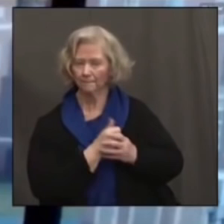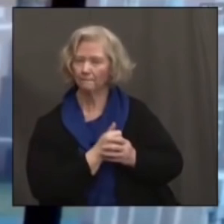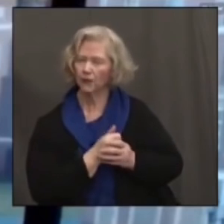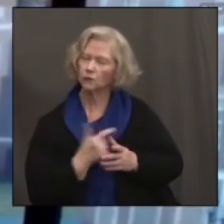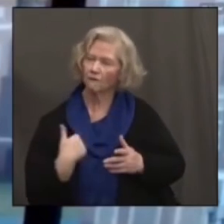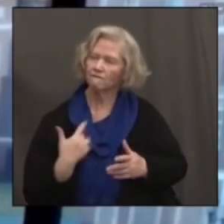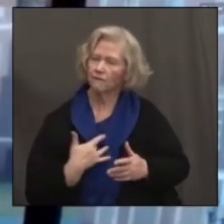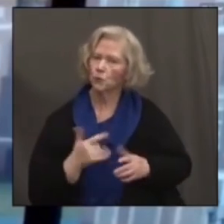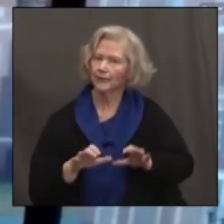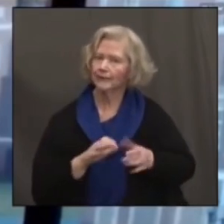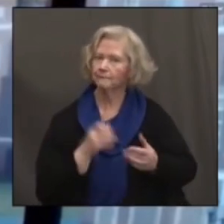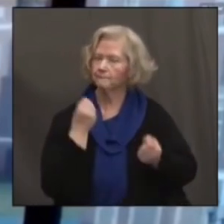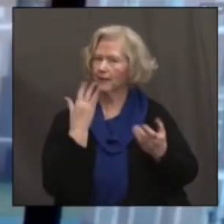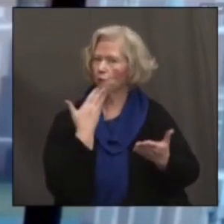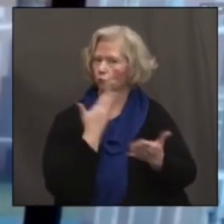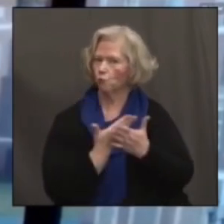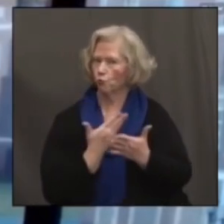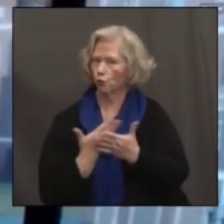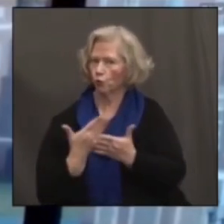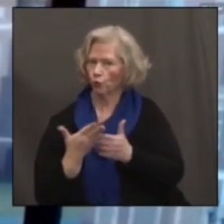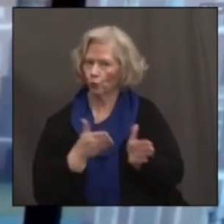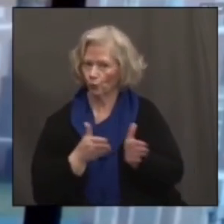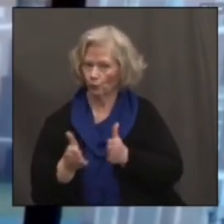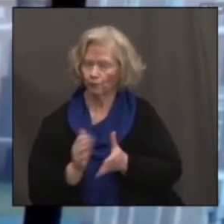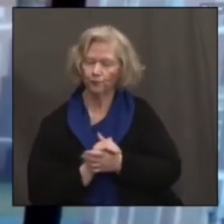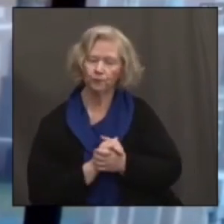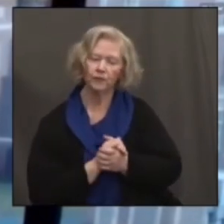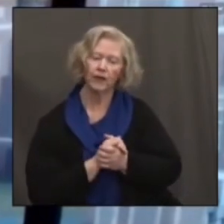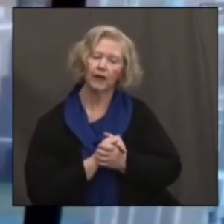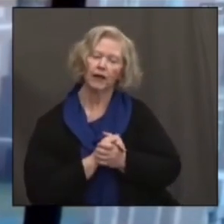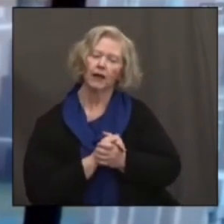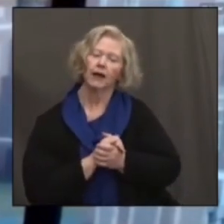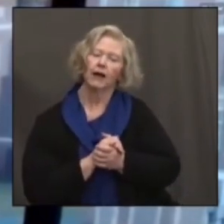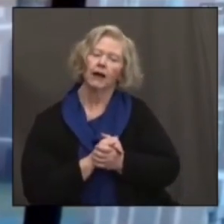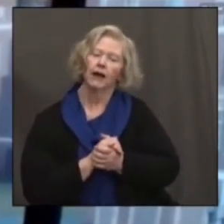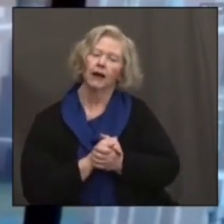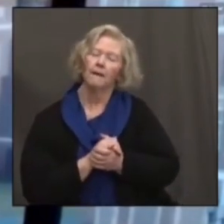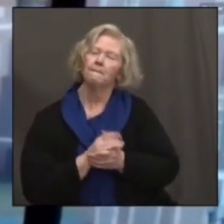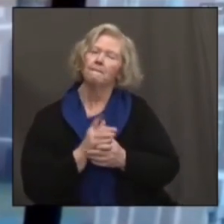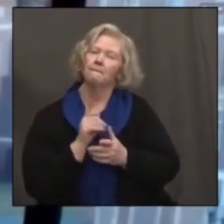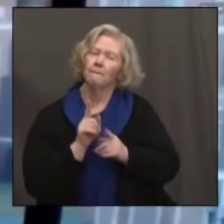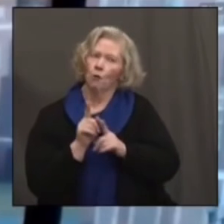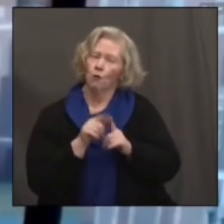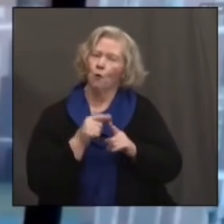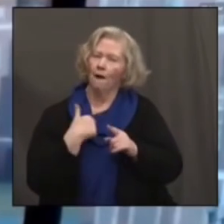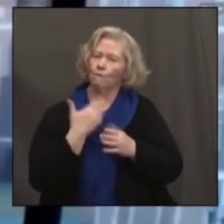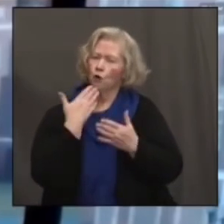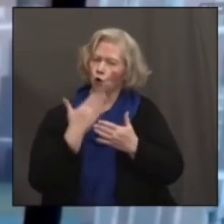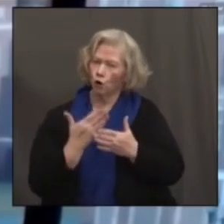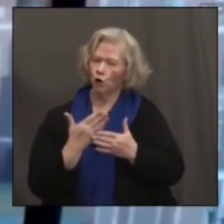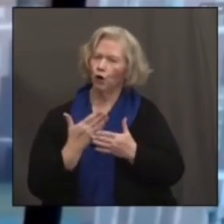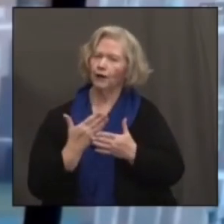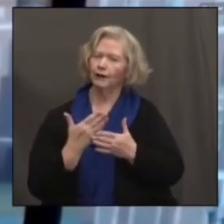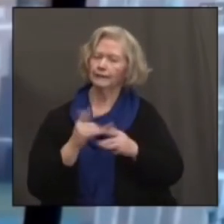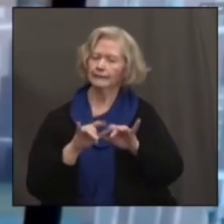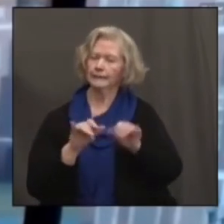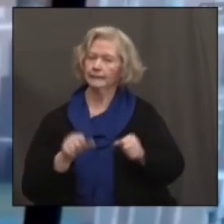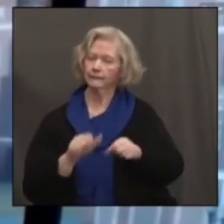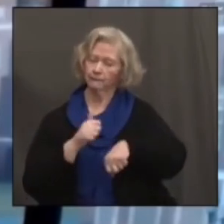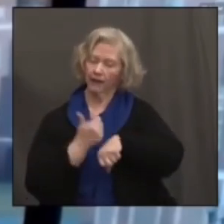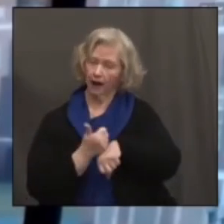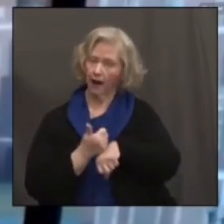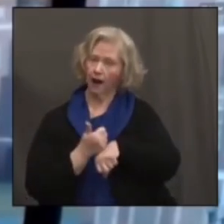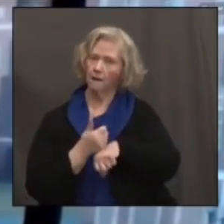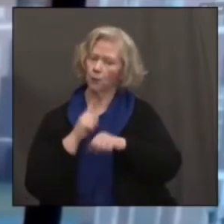signs. And I think most importantly, the infrastructure to make this a sustained program rather than